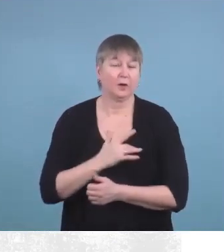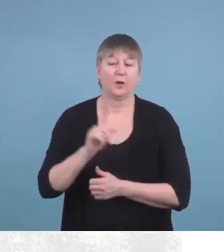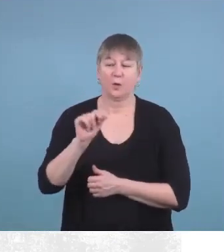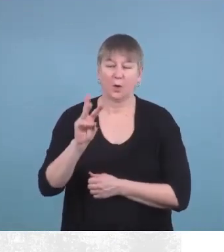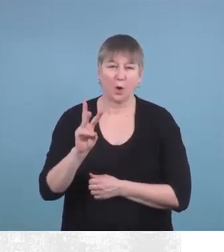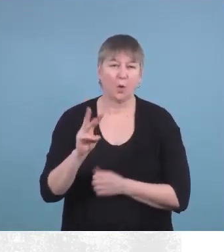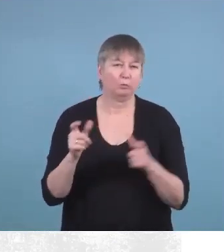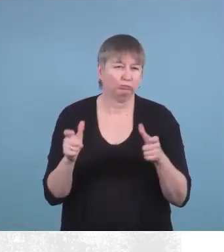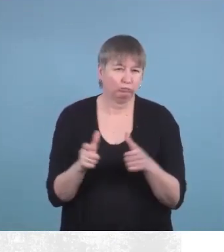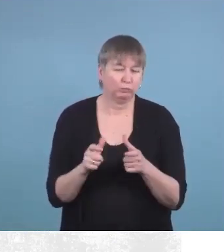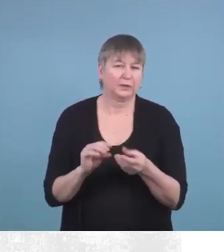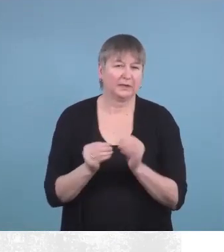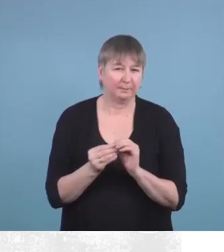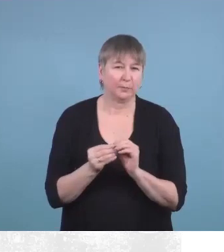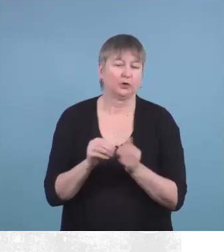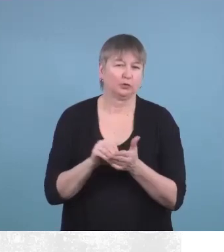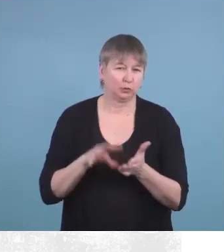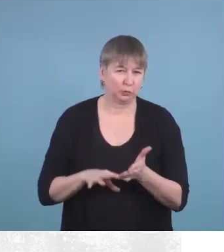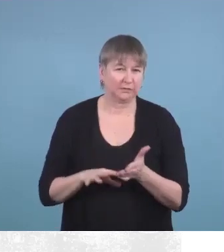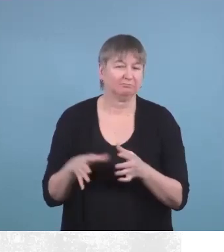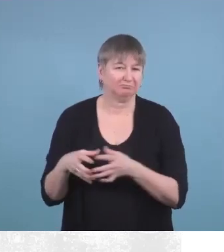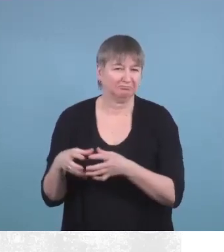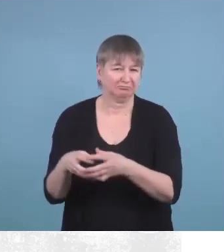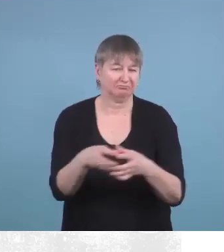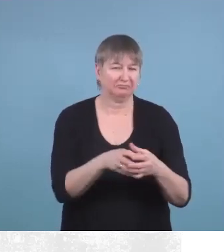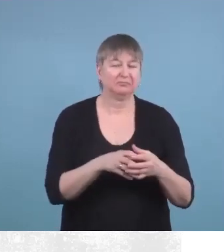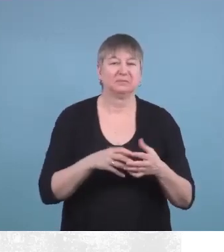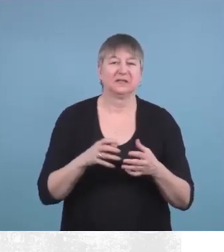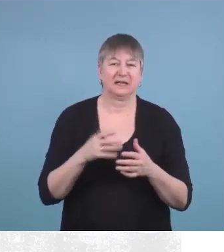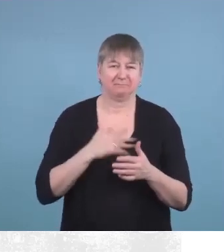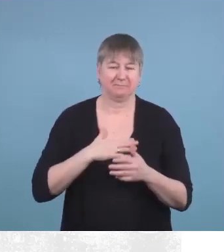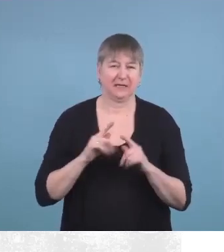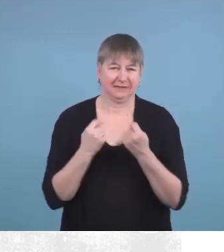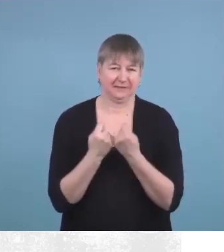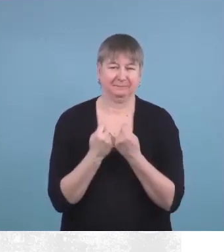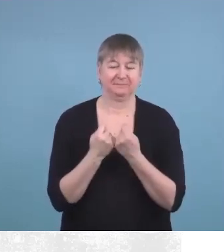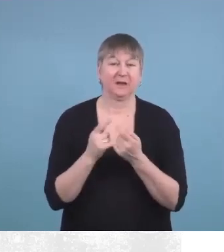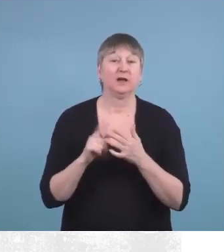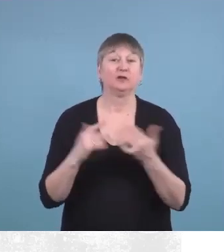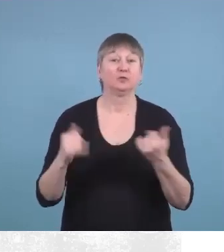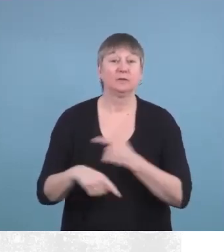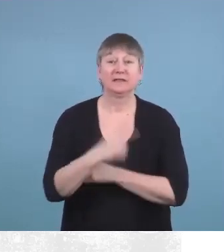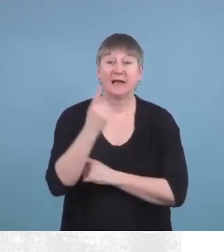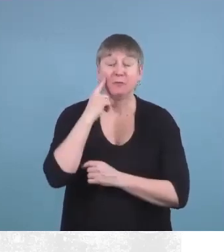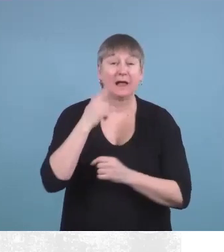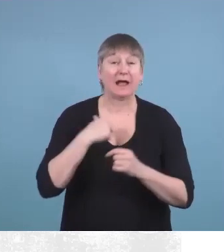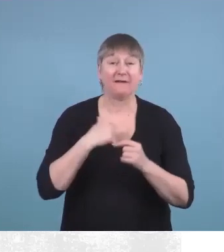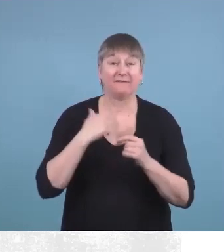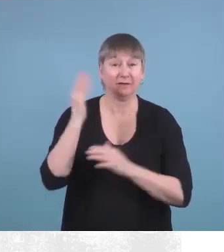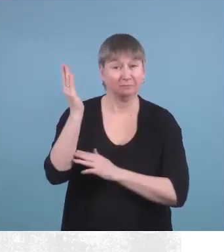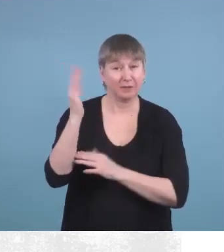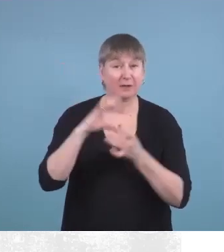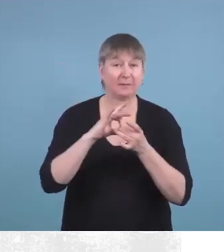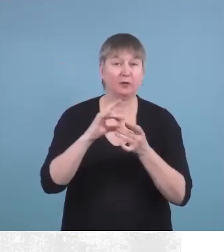Alberta Education. And today we have a presentation on transition planning with Jacqueline Meeks, and